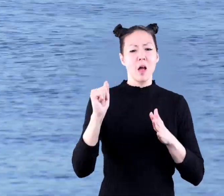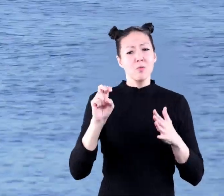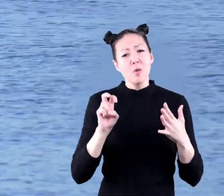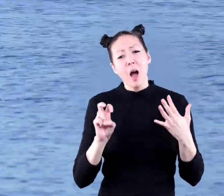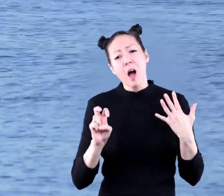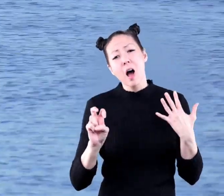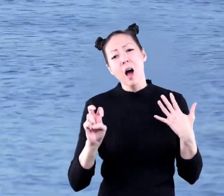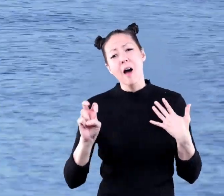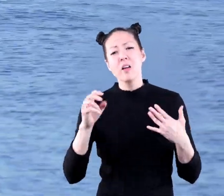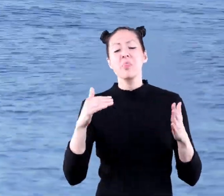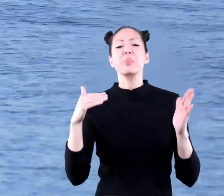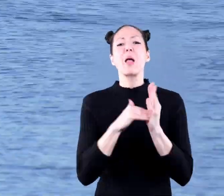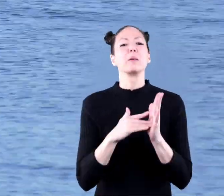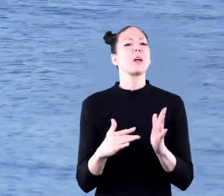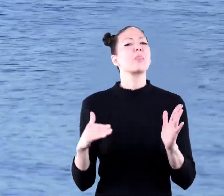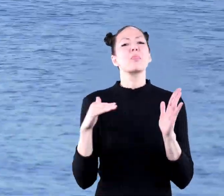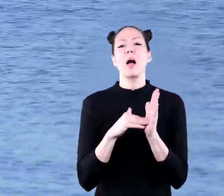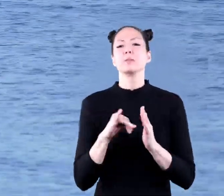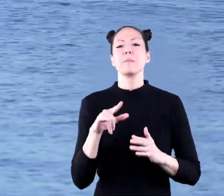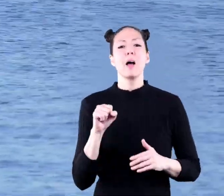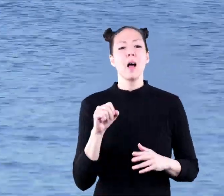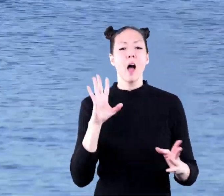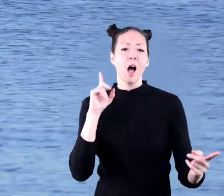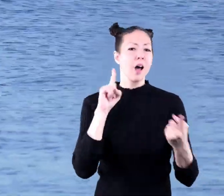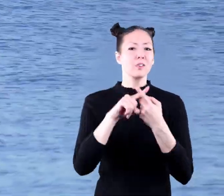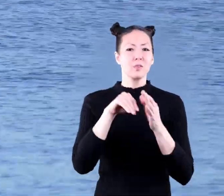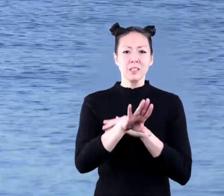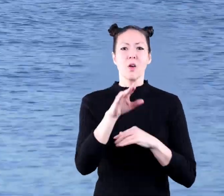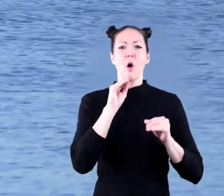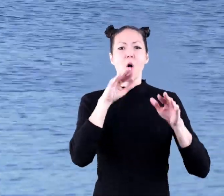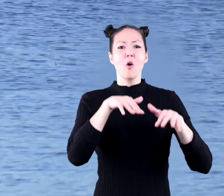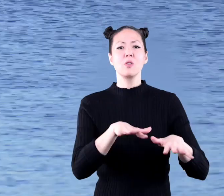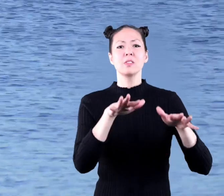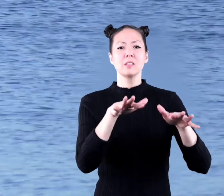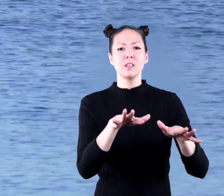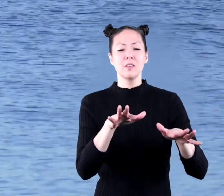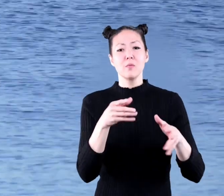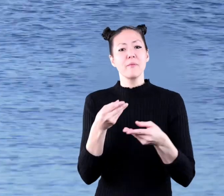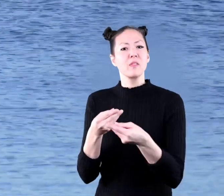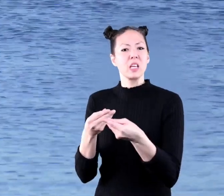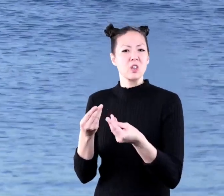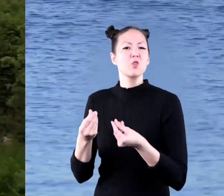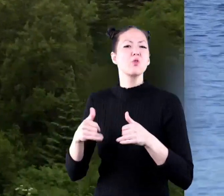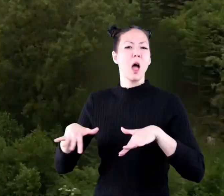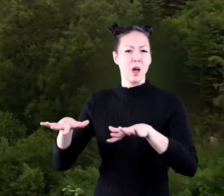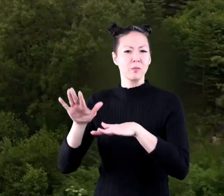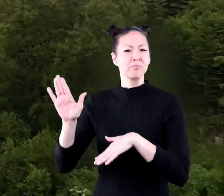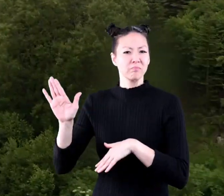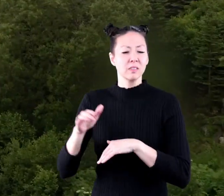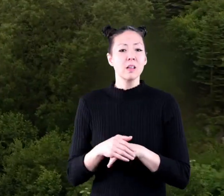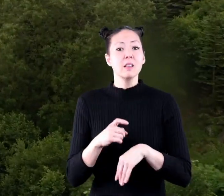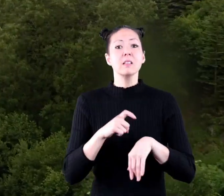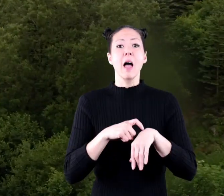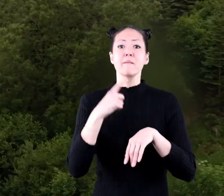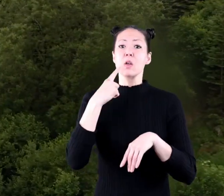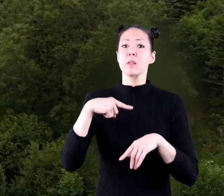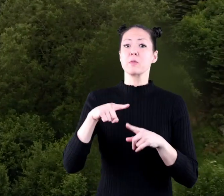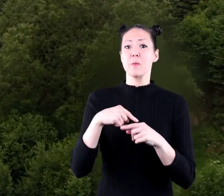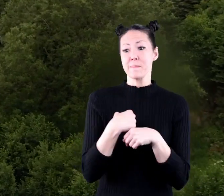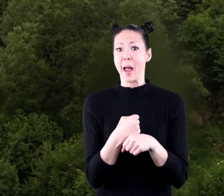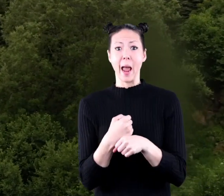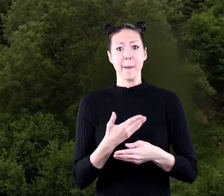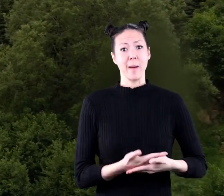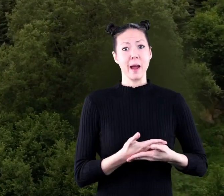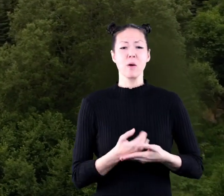then travel another thousand miles in the ocean to get to their feeding ground when it is time for them to make